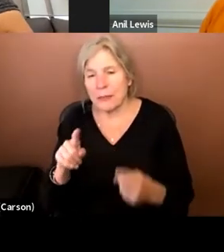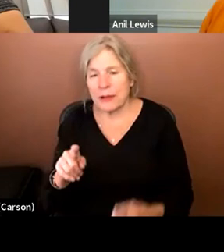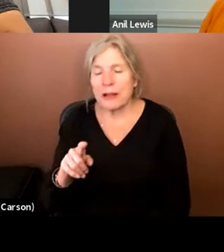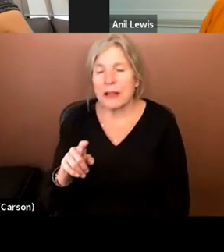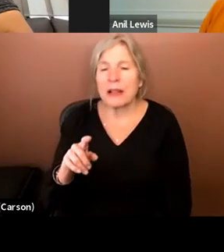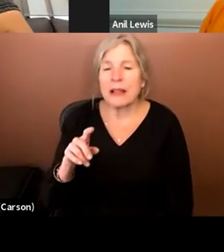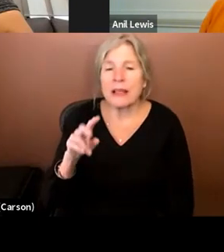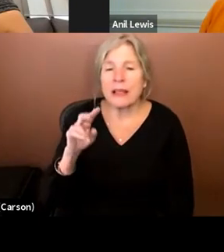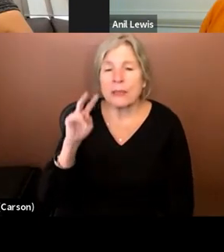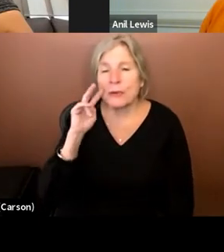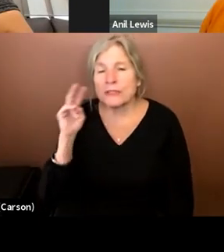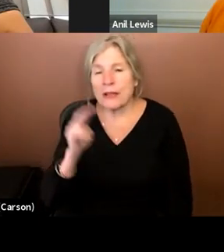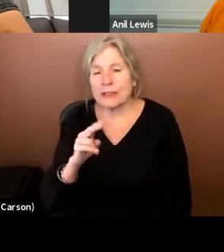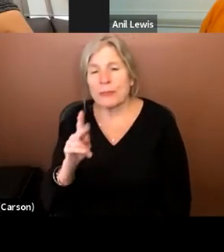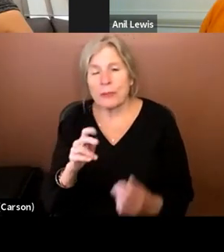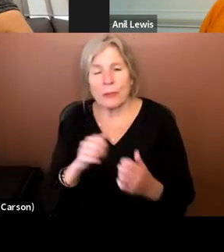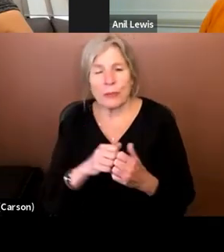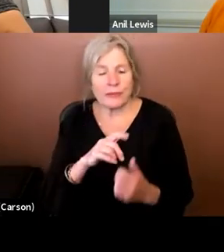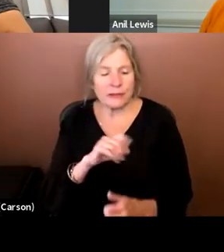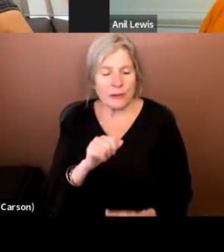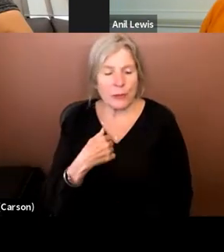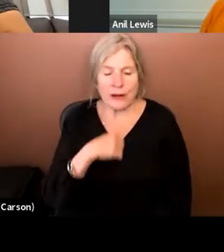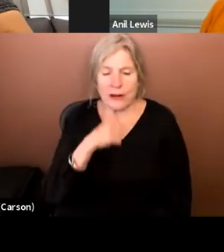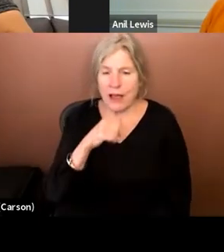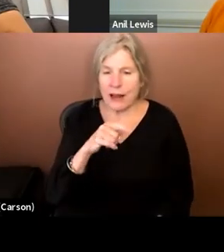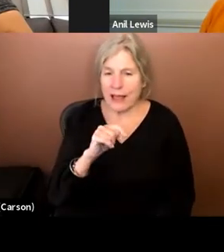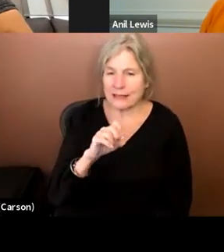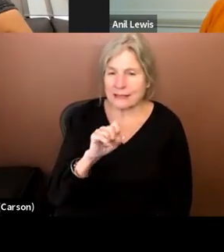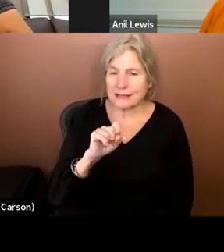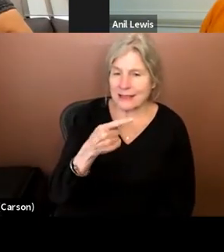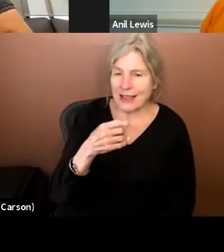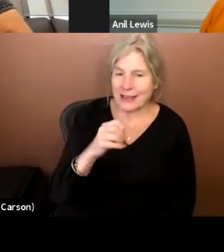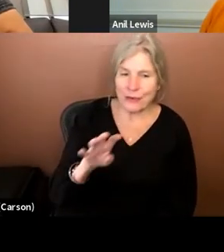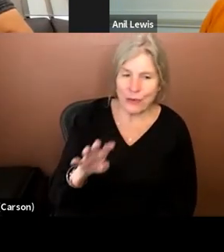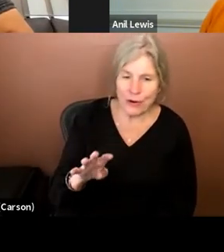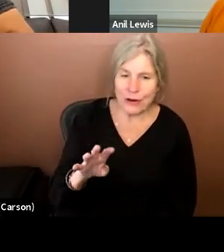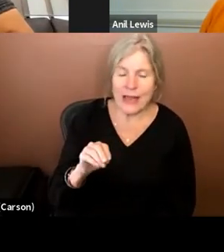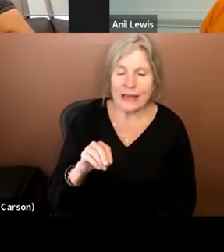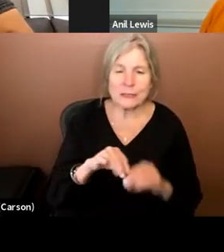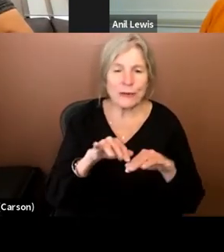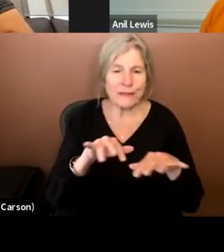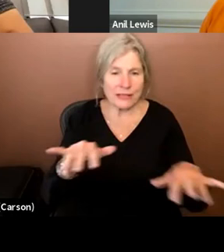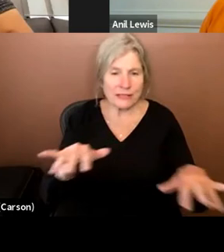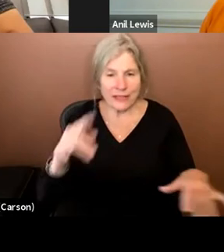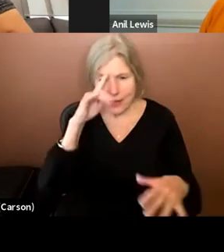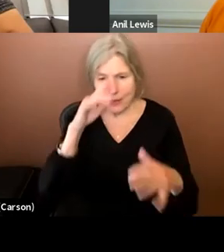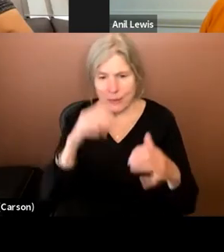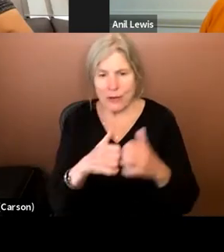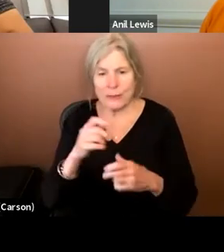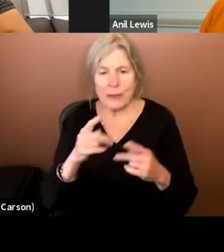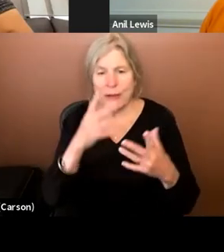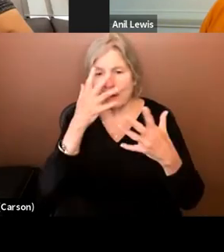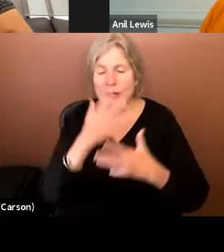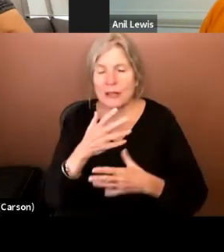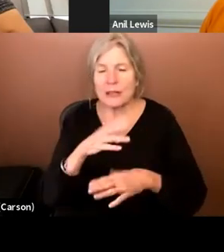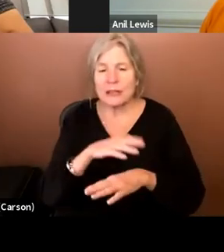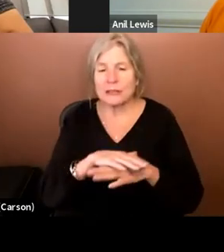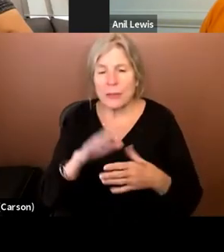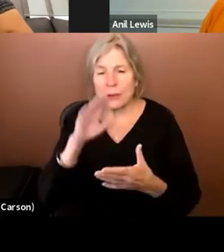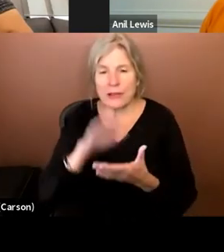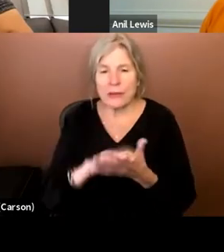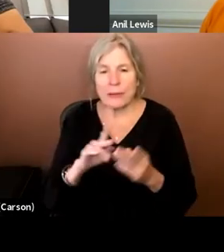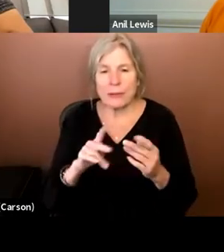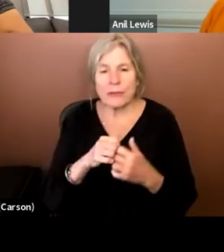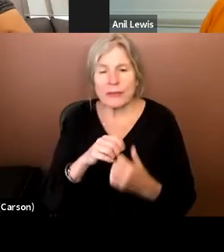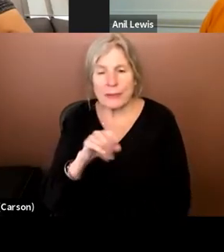of people with disabilities, again, we're not at stage four, uh, and it's pervasive. I think that the majority of people unfortunately don't believe that people with disabilities